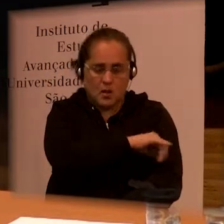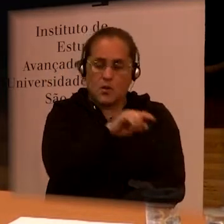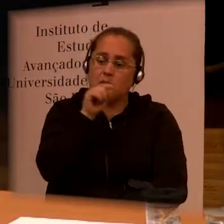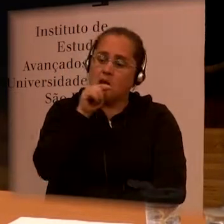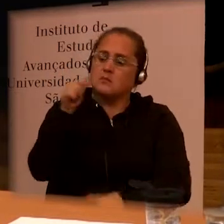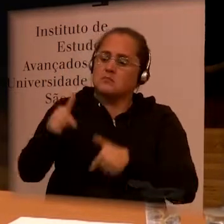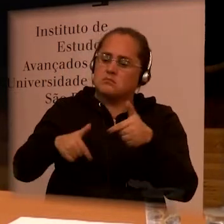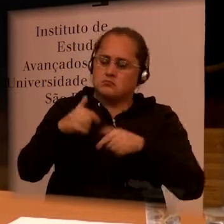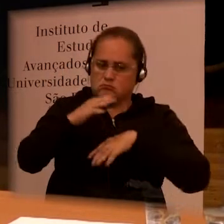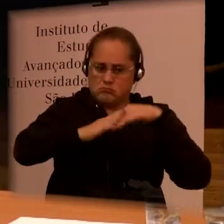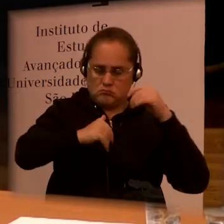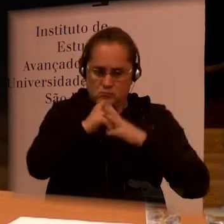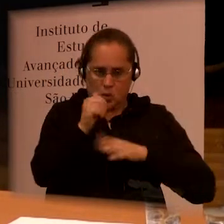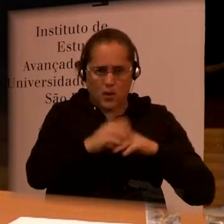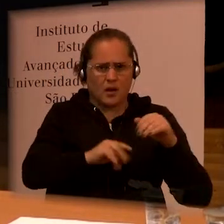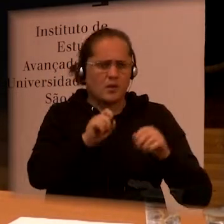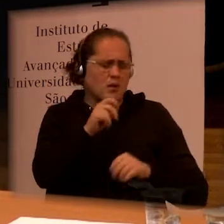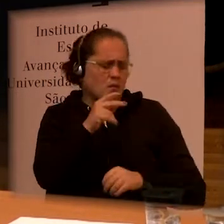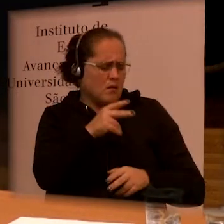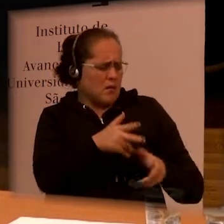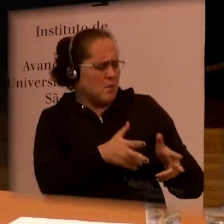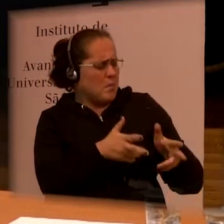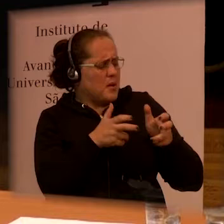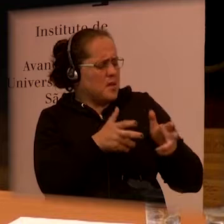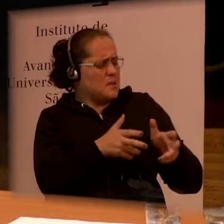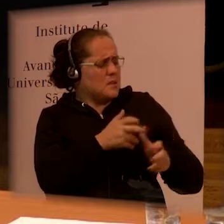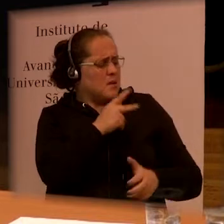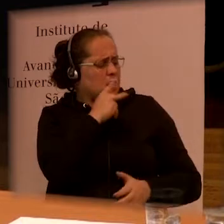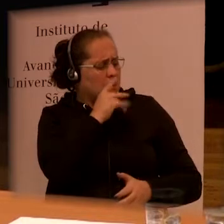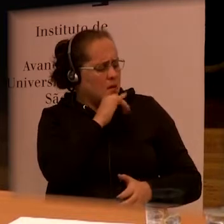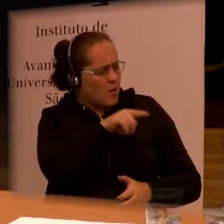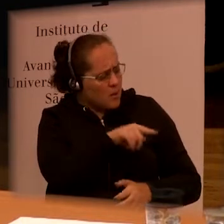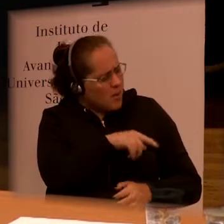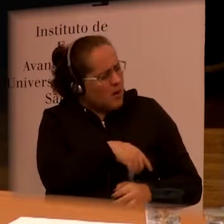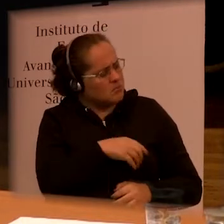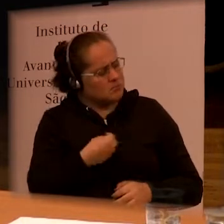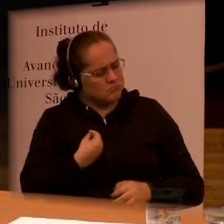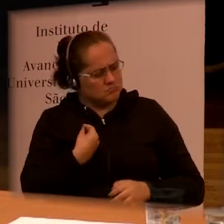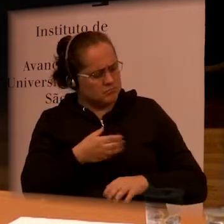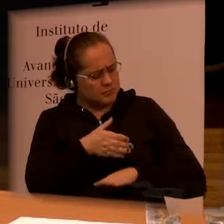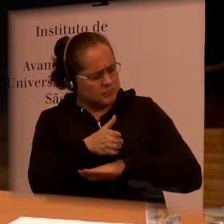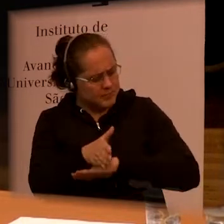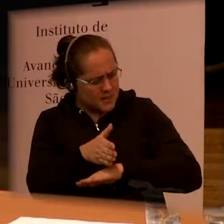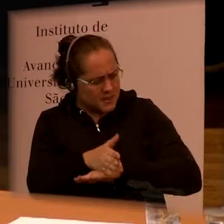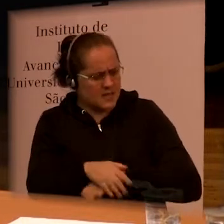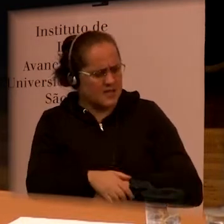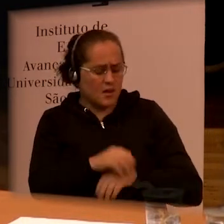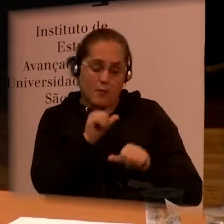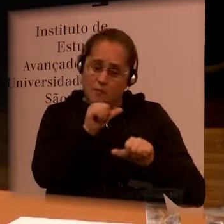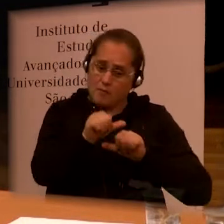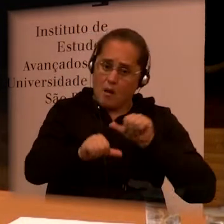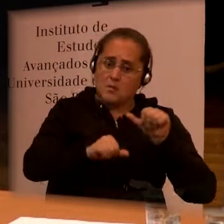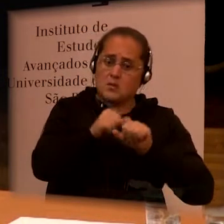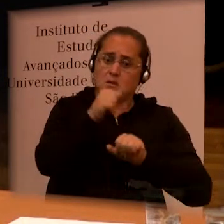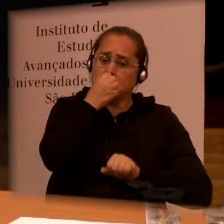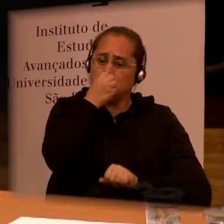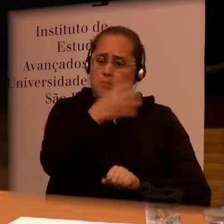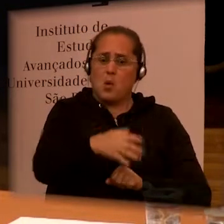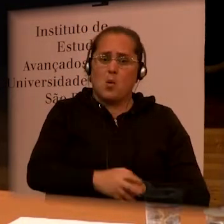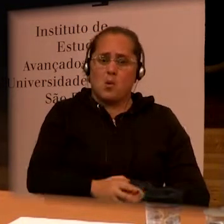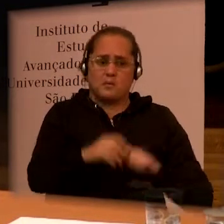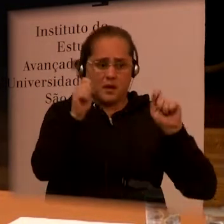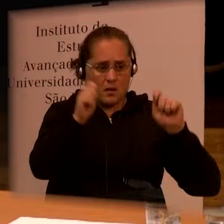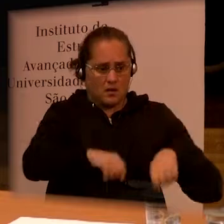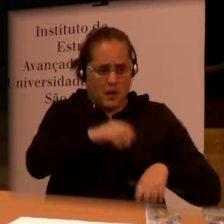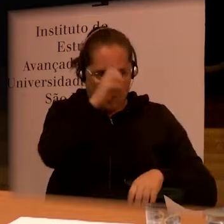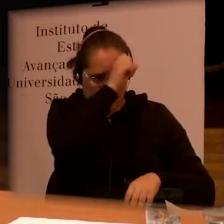are there and that that's different for cerebral palsy, that's different for other things so again it's what can we learn from that, how can this